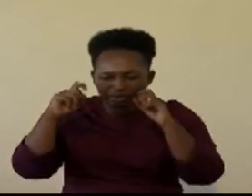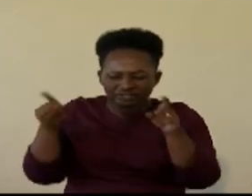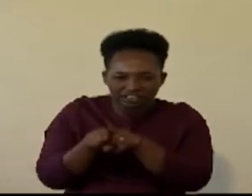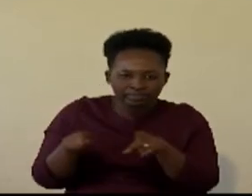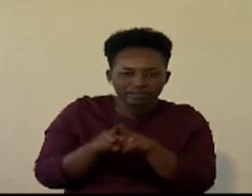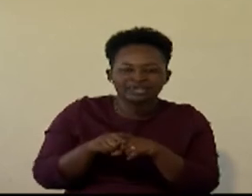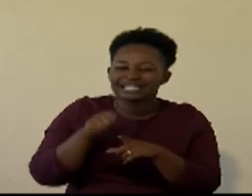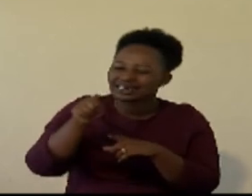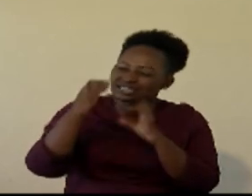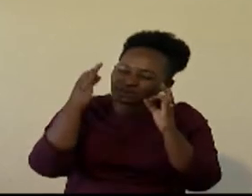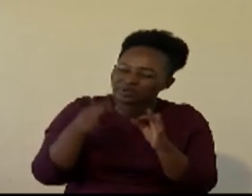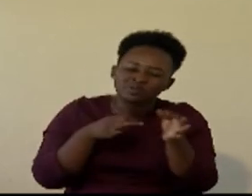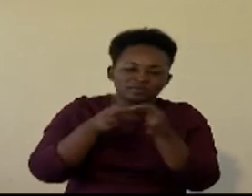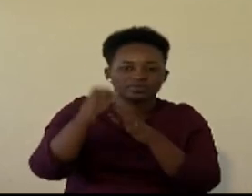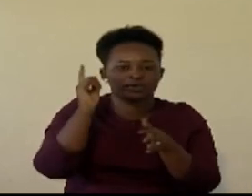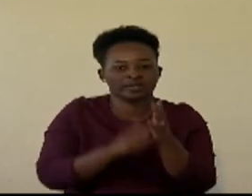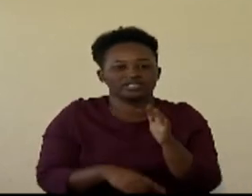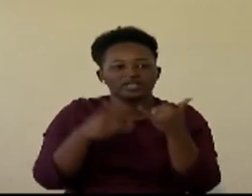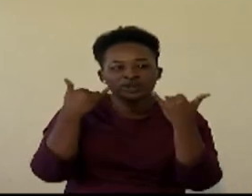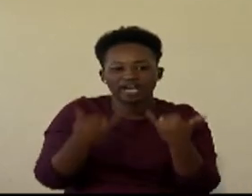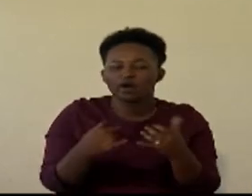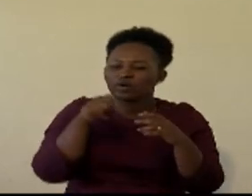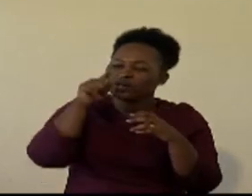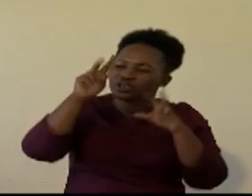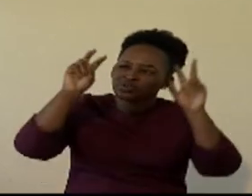What's the relevance of the topic to our daily lives?